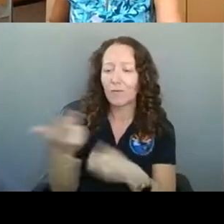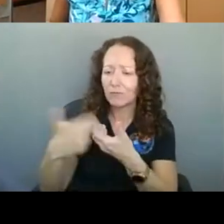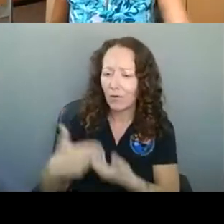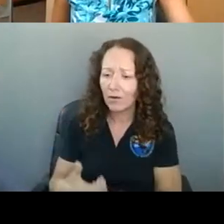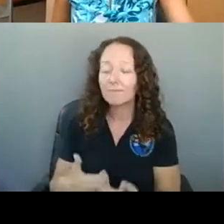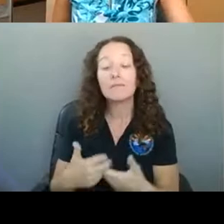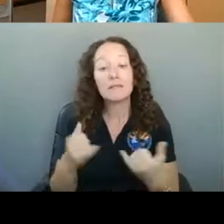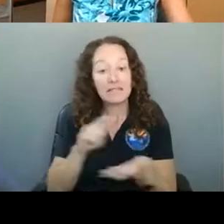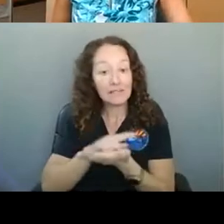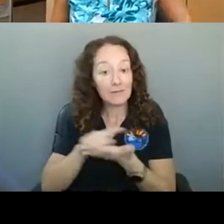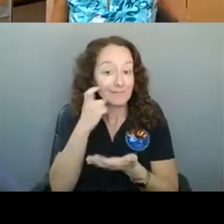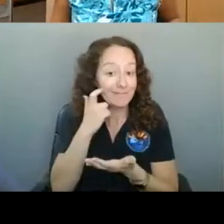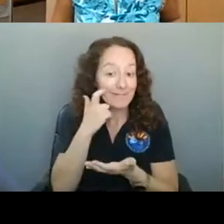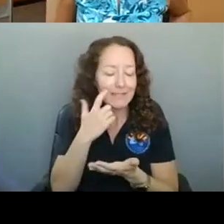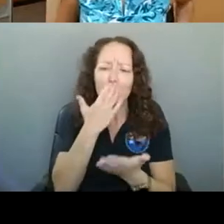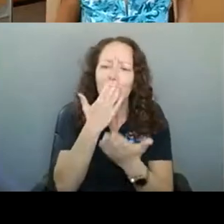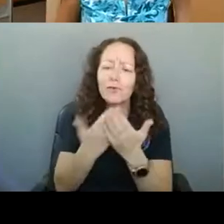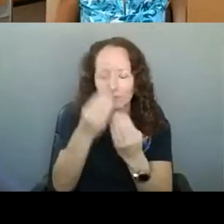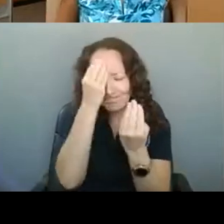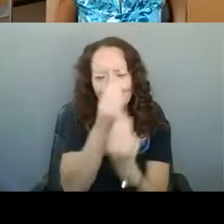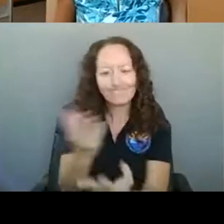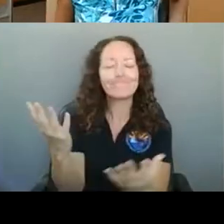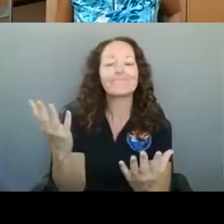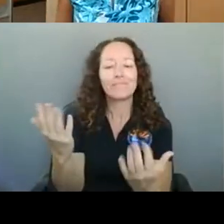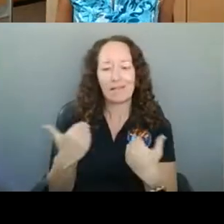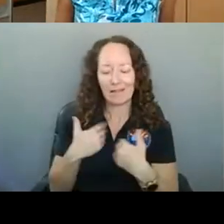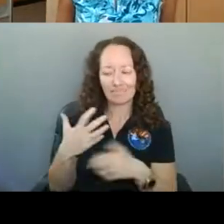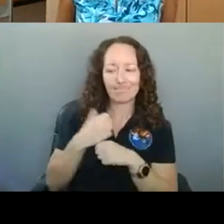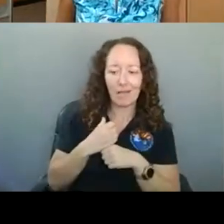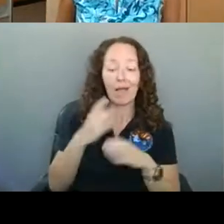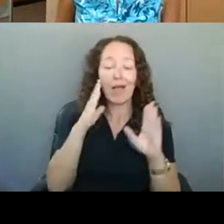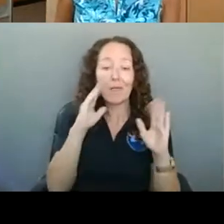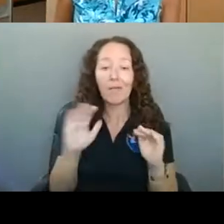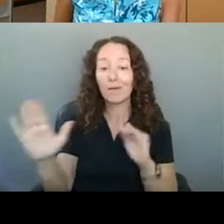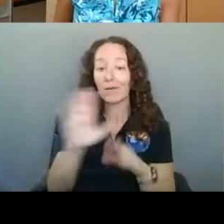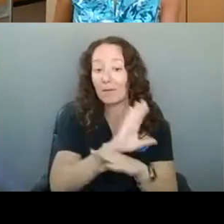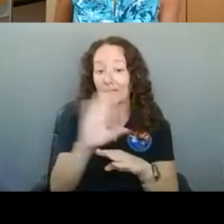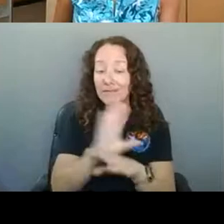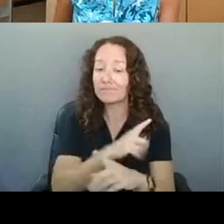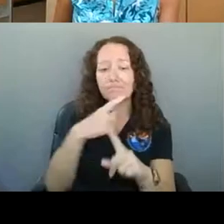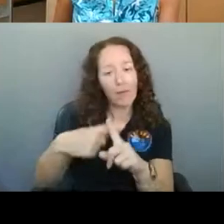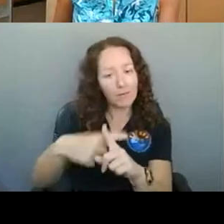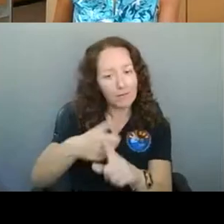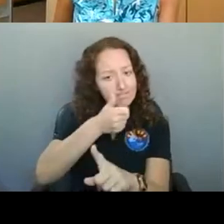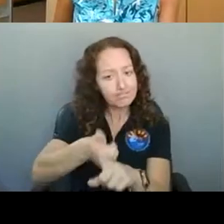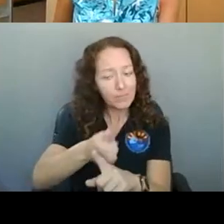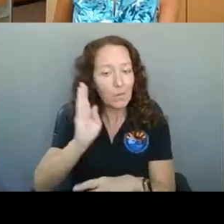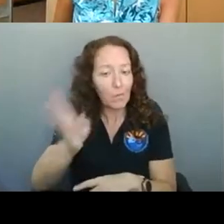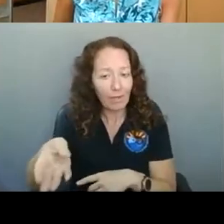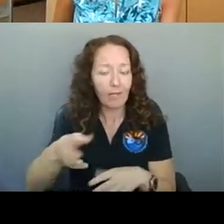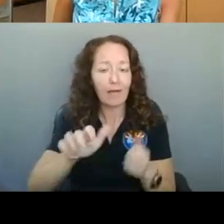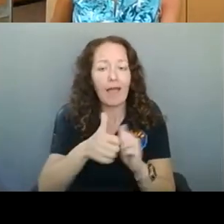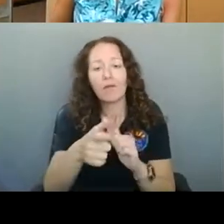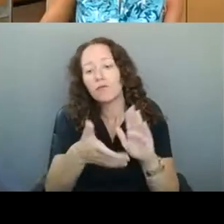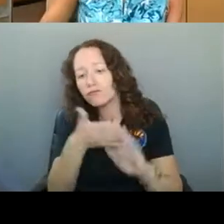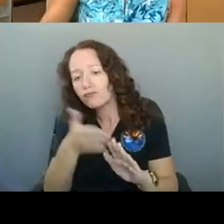I hope that it'll have a positive impact on your businesses and how you run them. But I also want to explain because there are